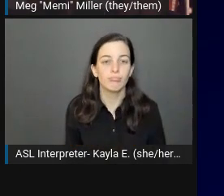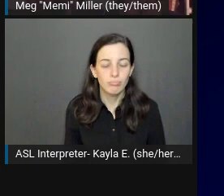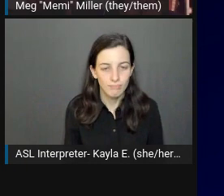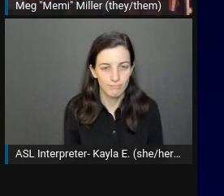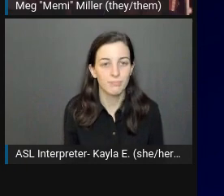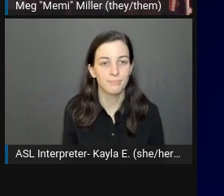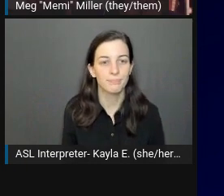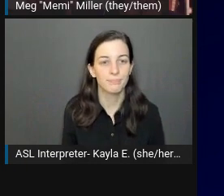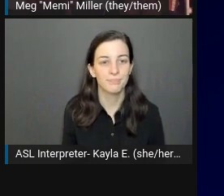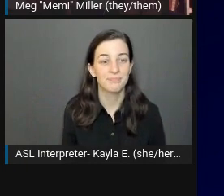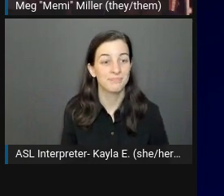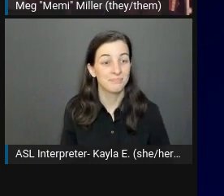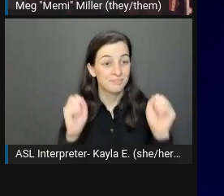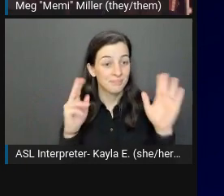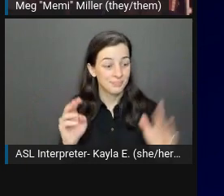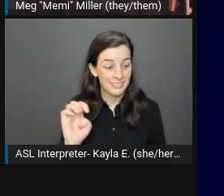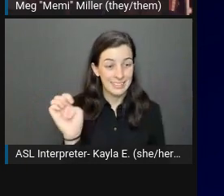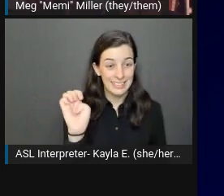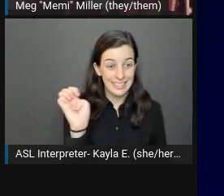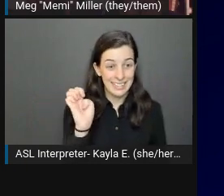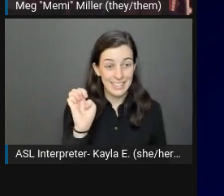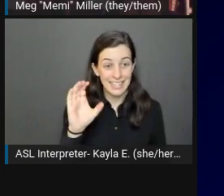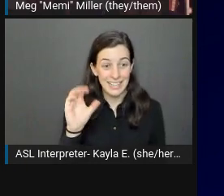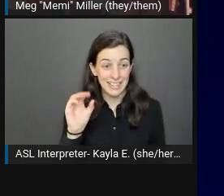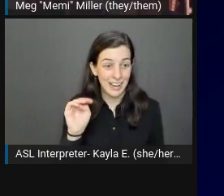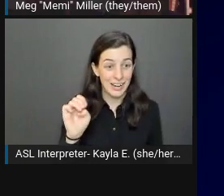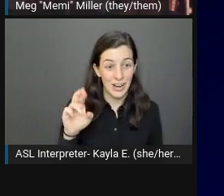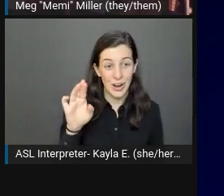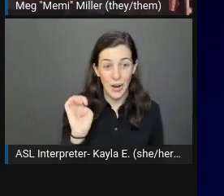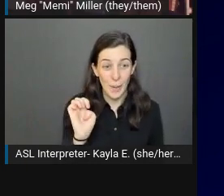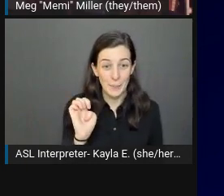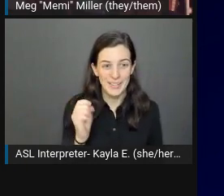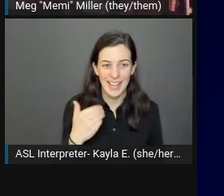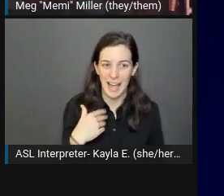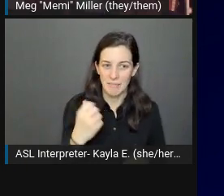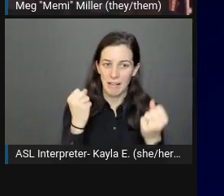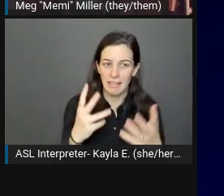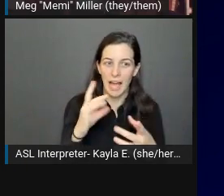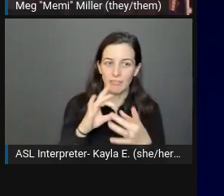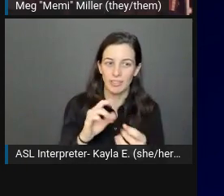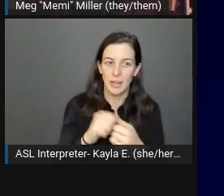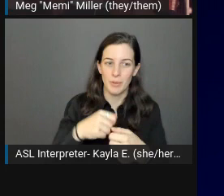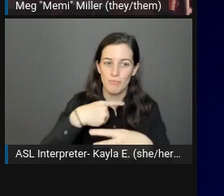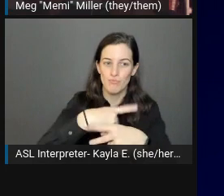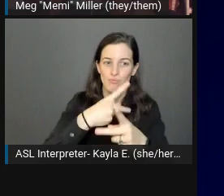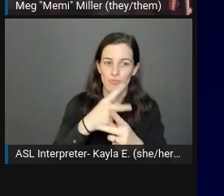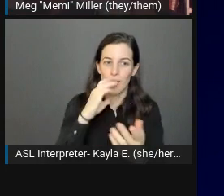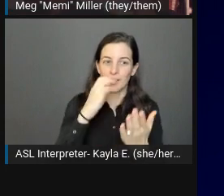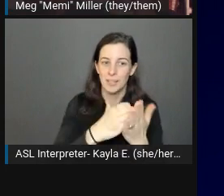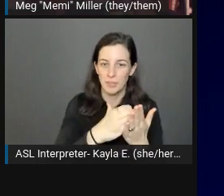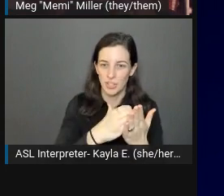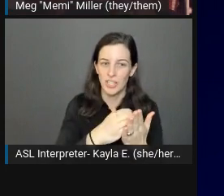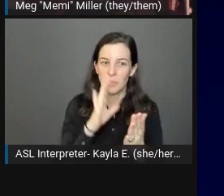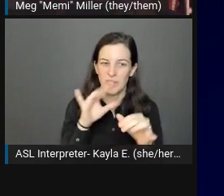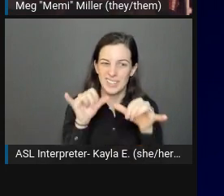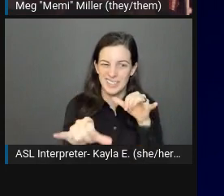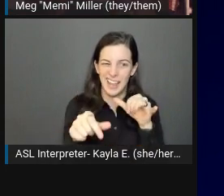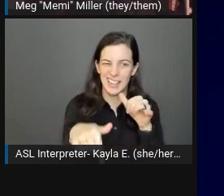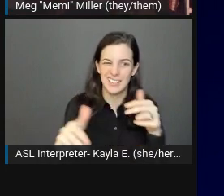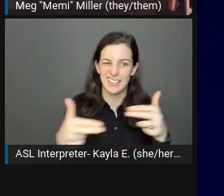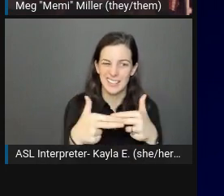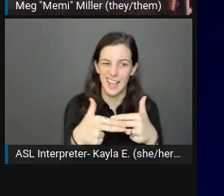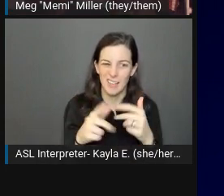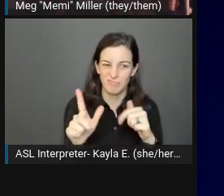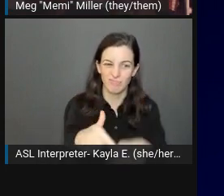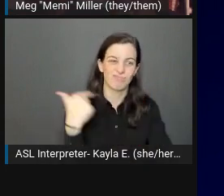All right, my e-commerce friends, I have a lot to say on product images. We're going to be on this slide for a couple minutes. Some of the biggest alt